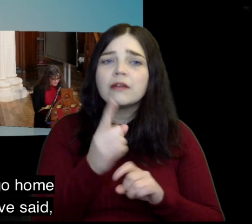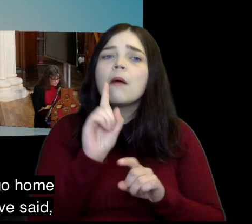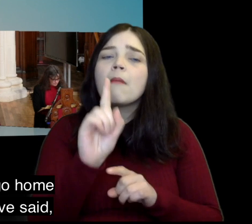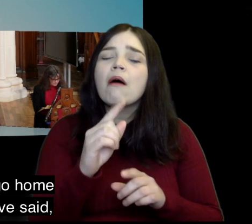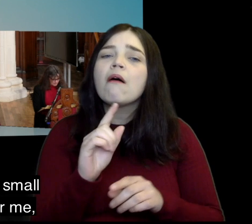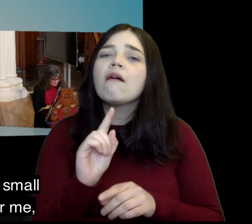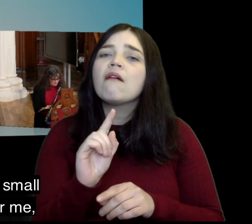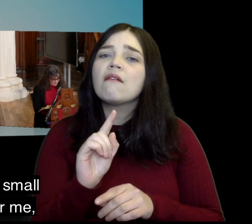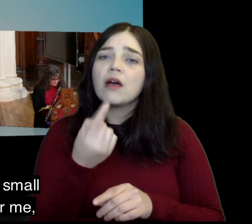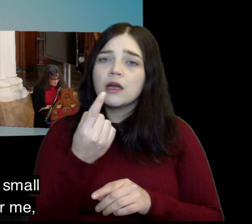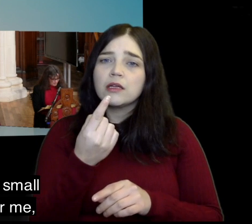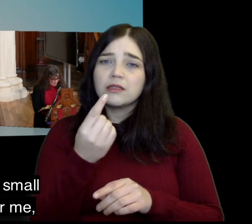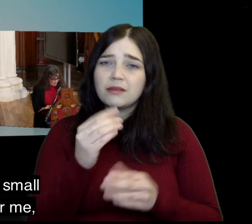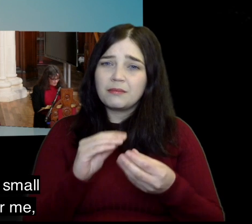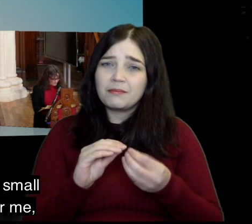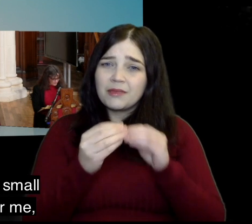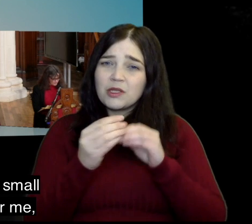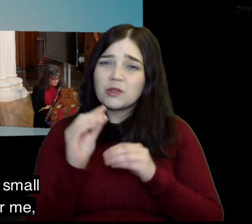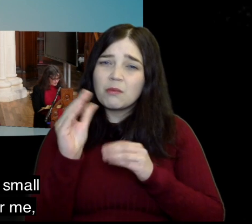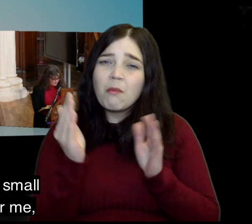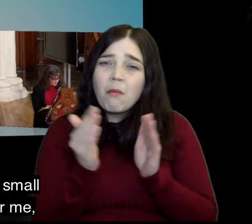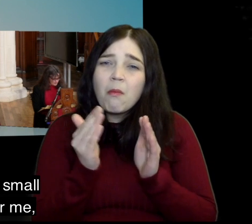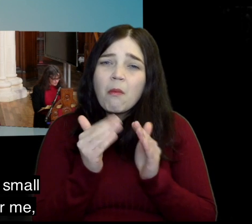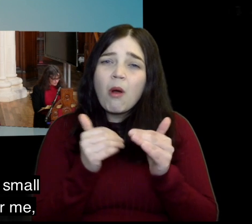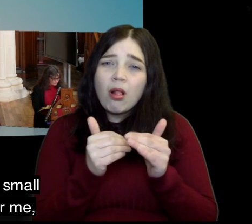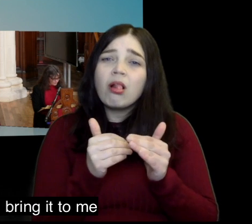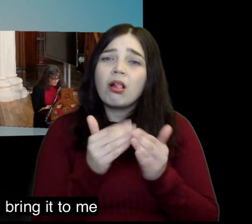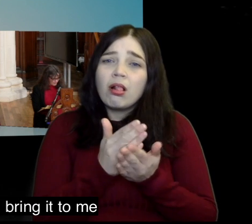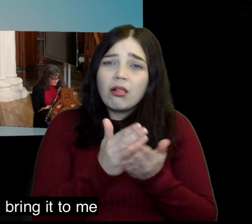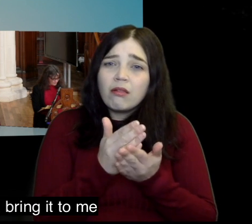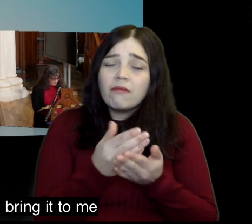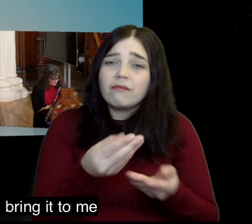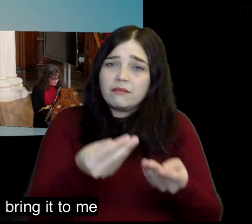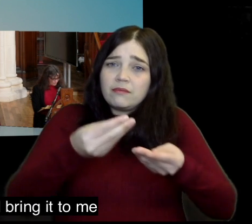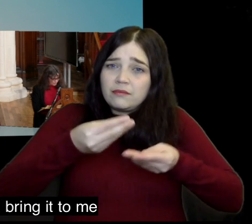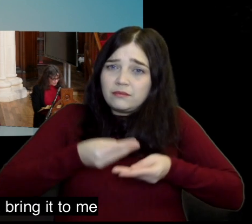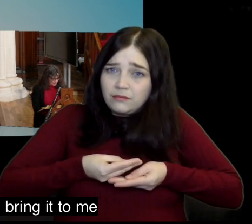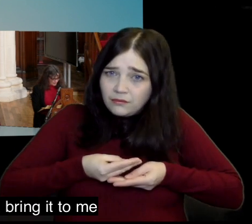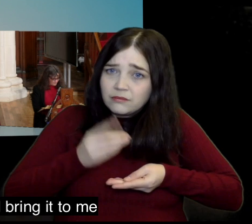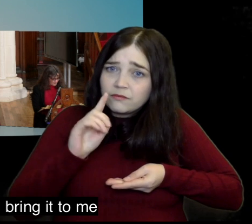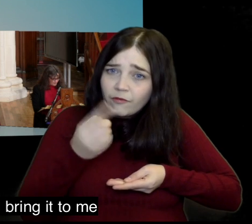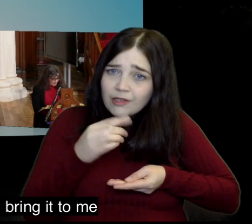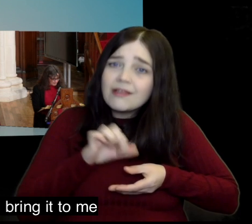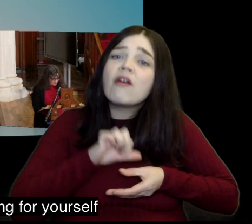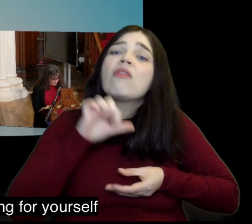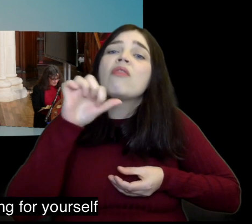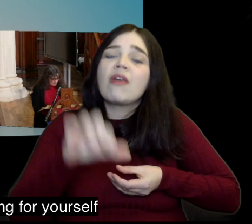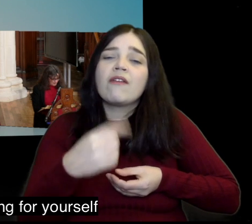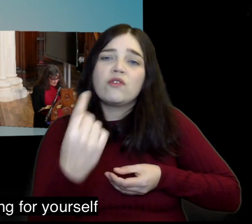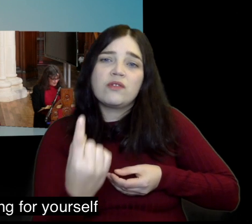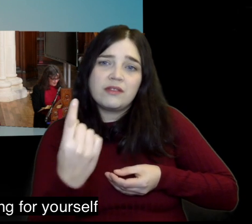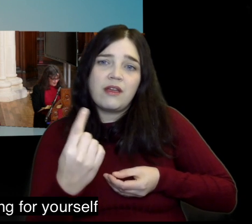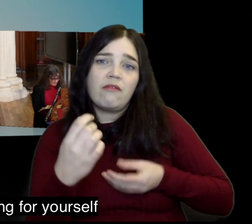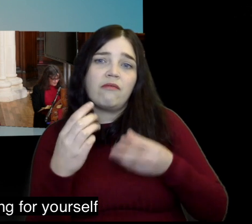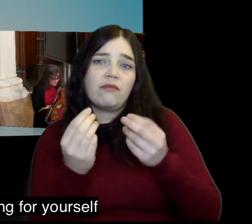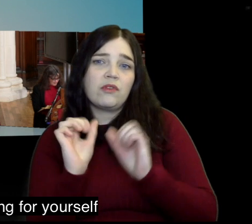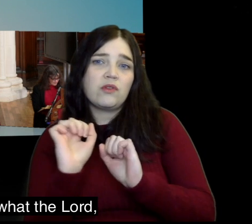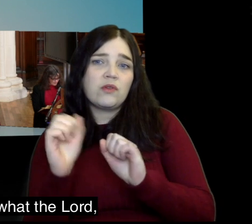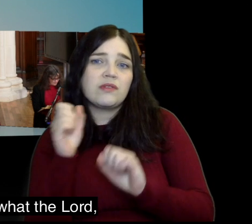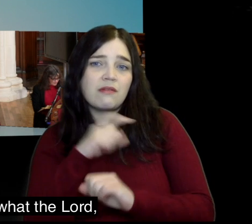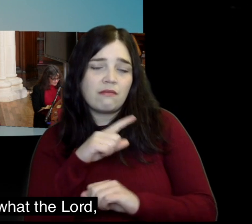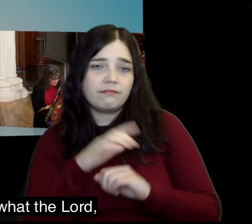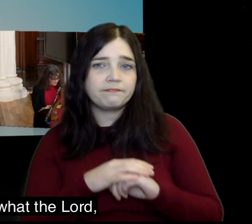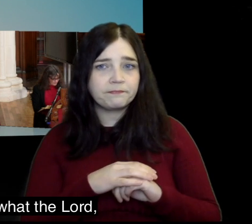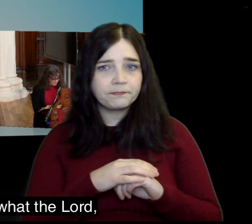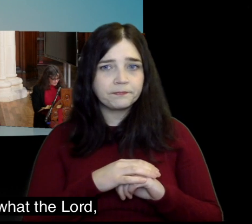you have said But first make a small loaf of bread for me from what you have and bring it to me and then make